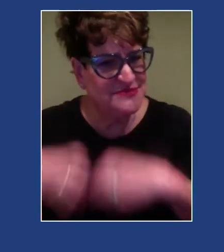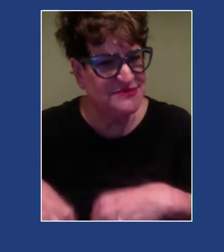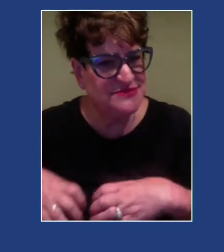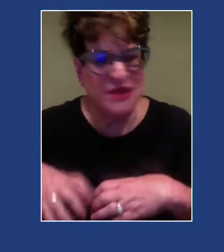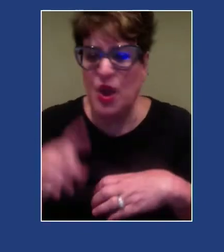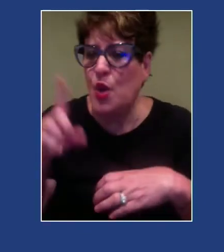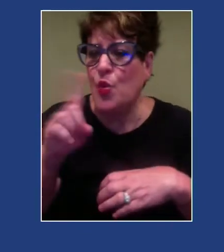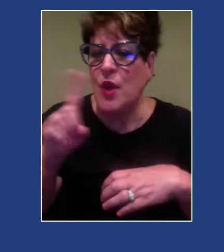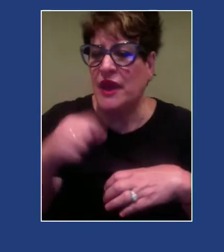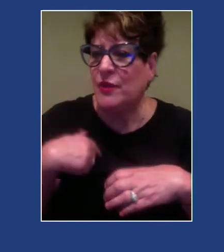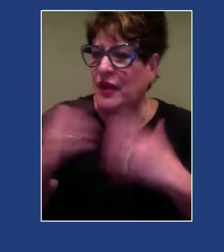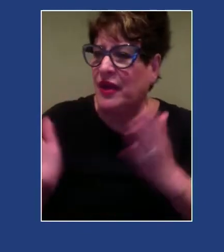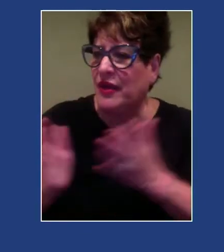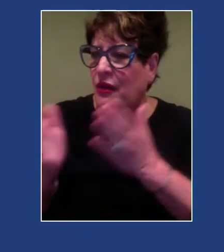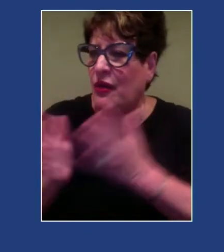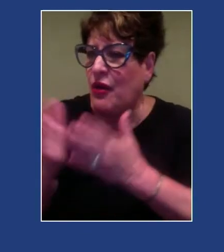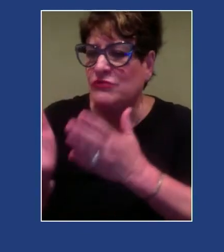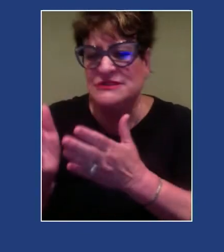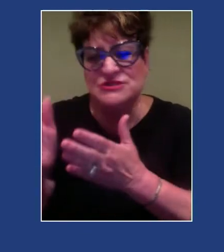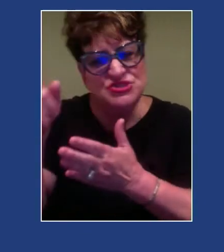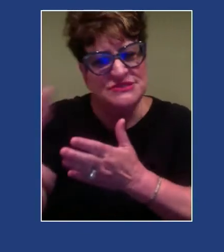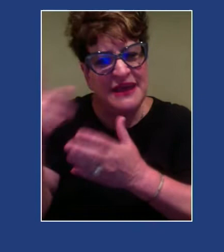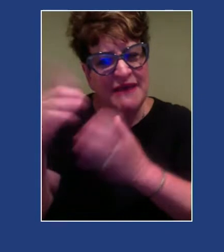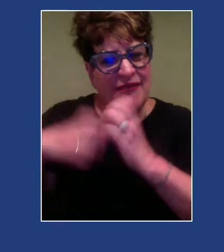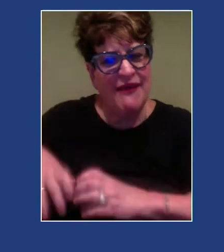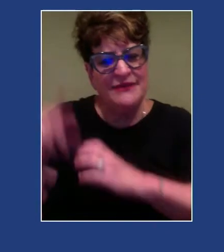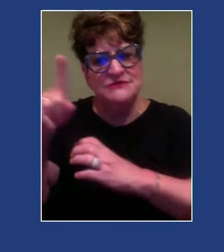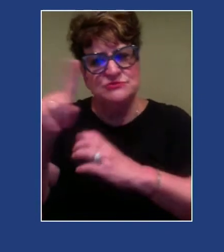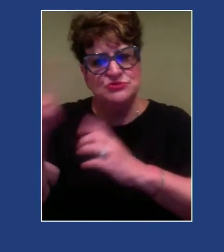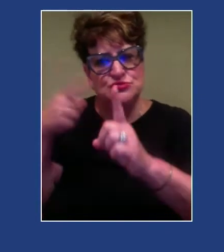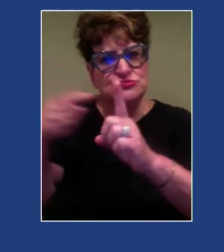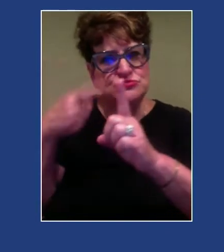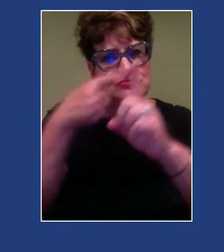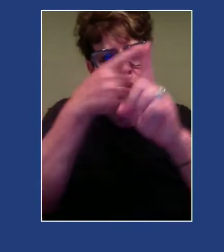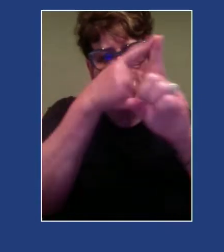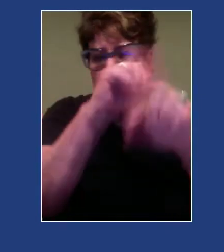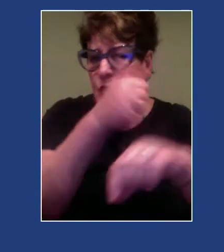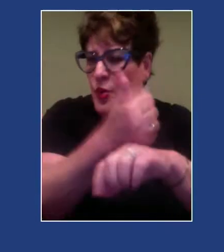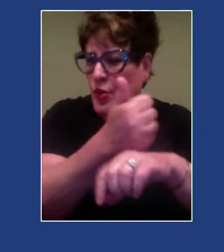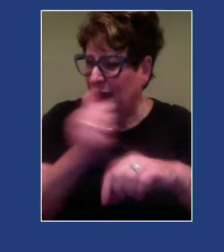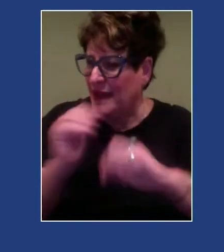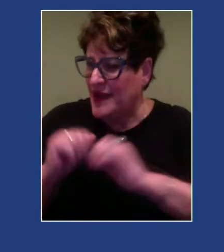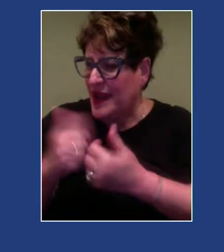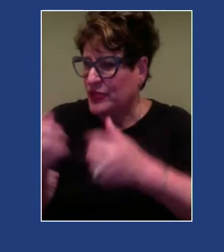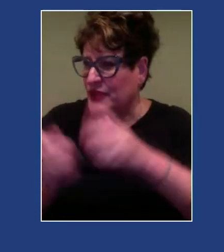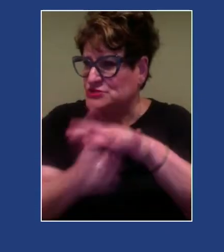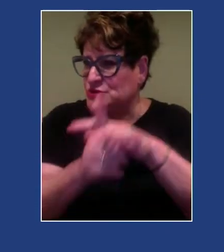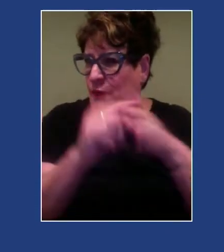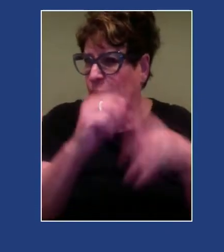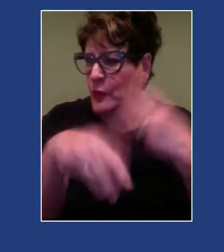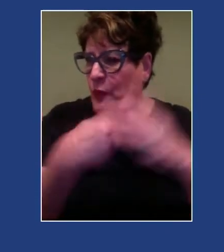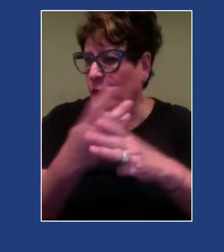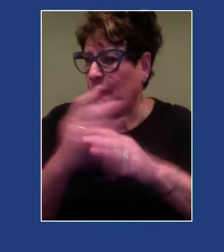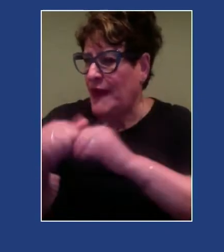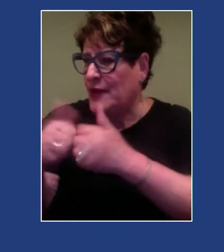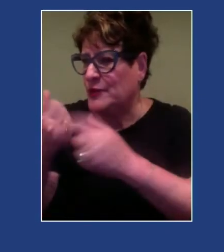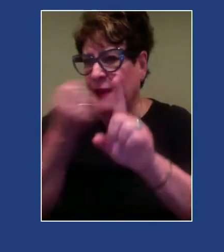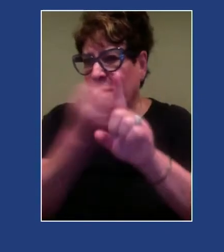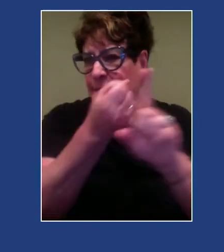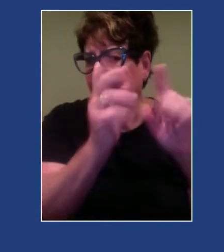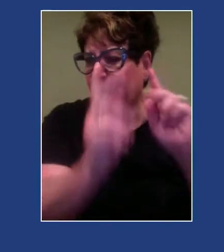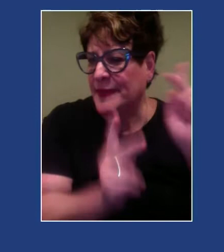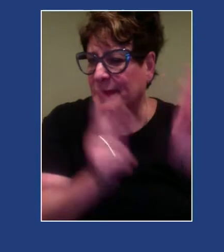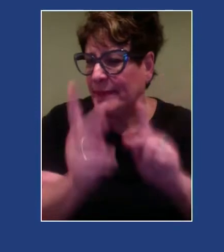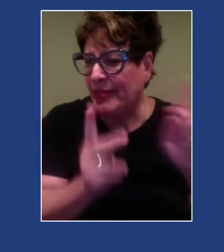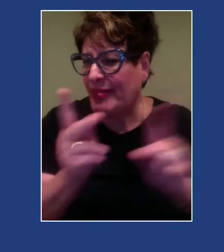move and to consider a different perspective and how they show up in the world and how that impacts others? I also have to be willing